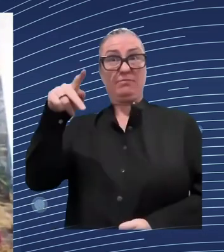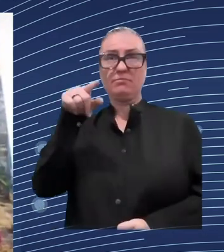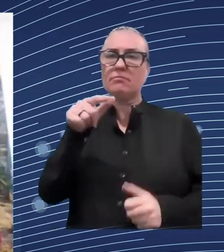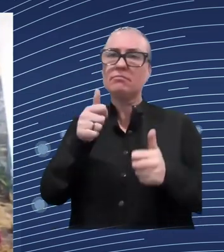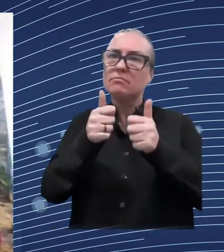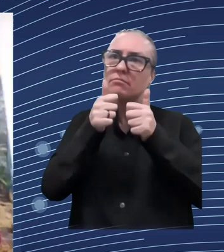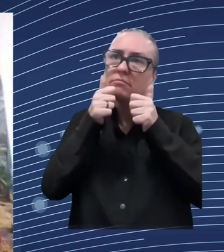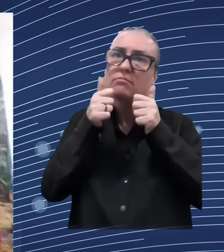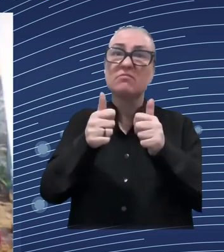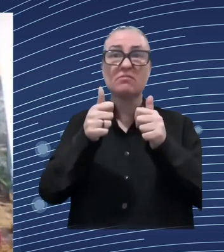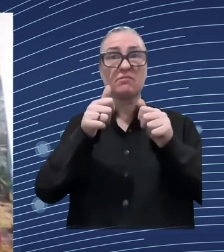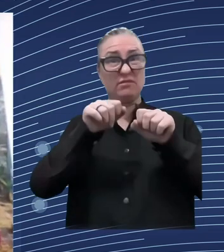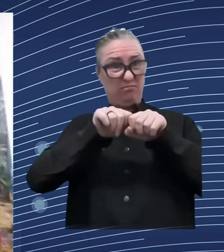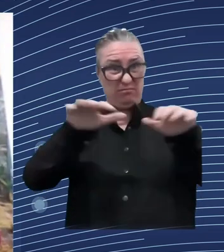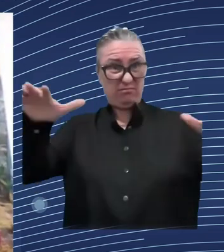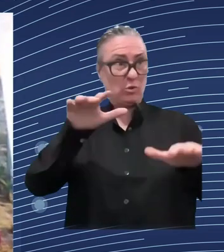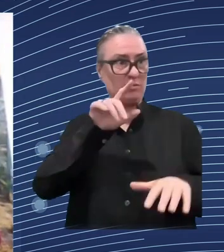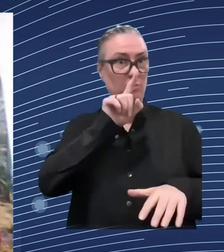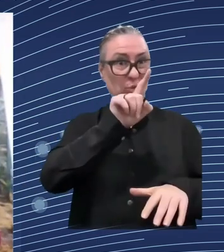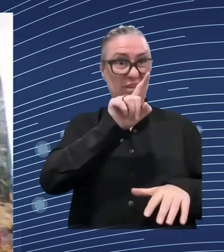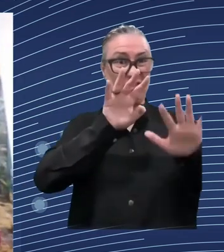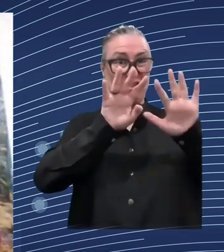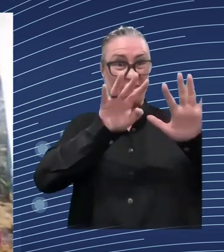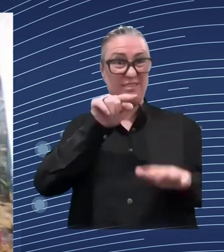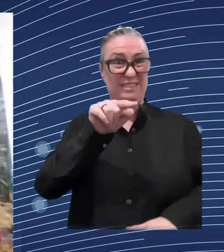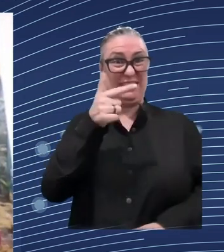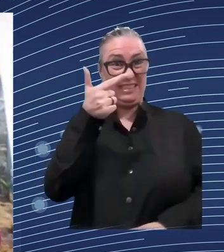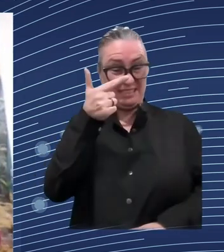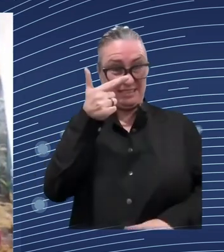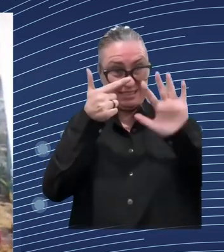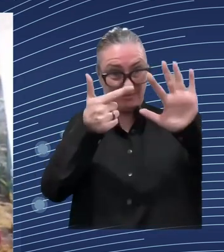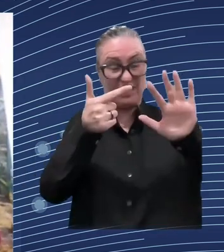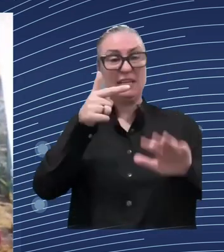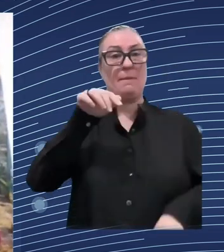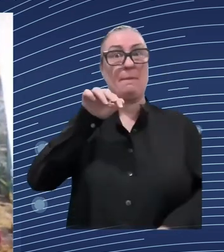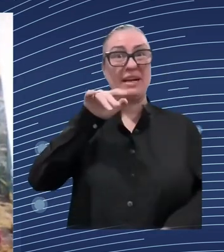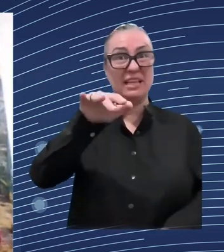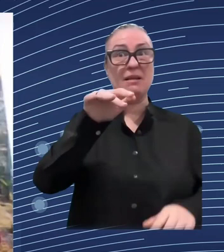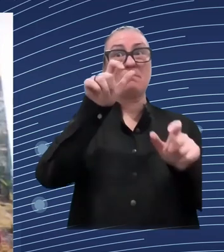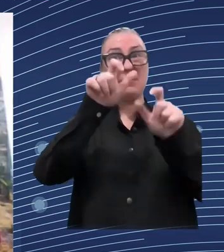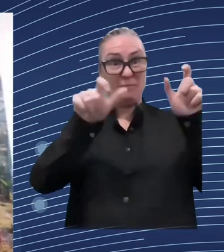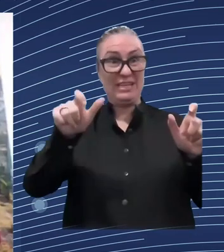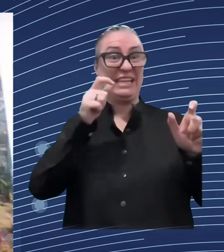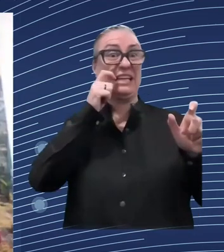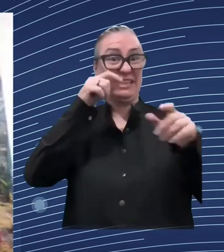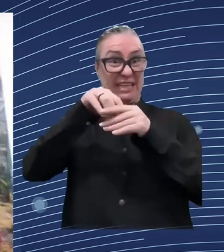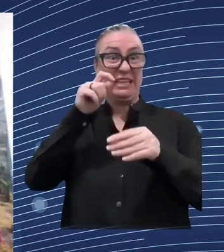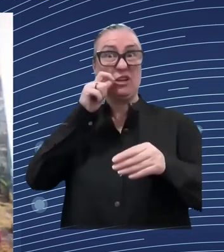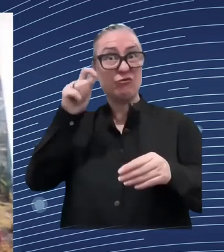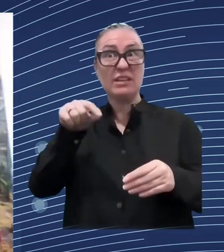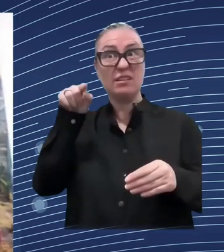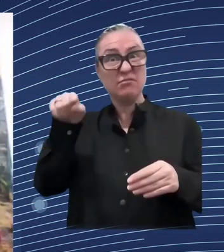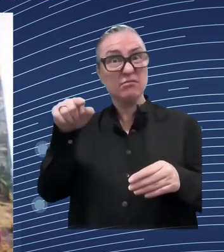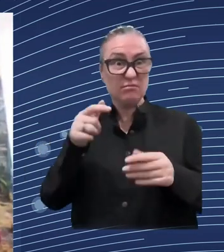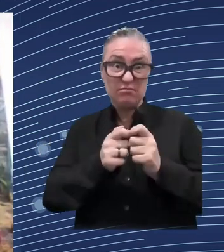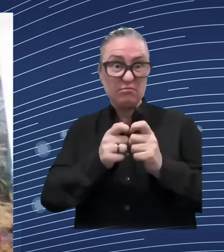project and i want to give some context about these two digital solutions for you and uh first of all i want to talk about